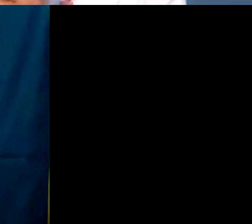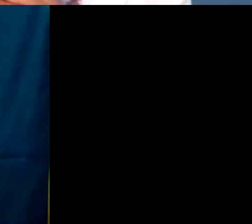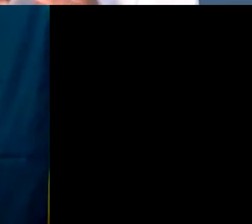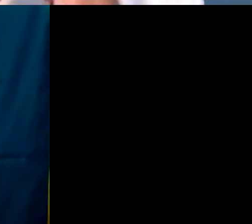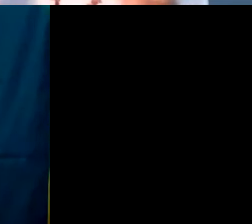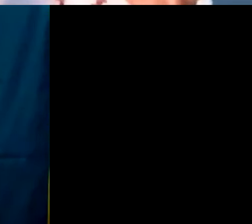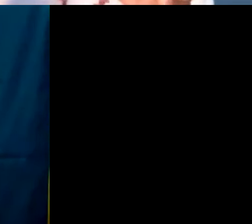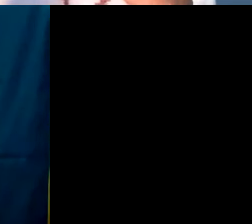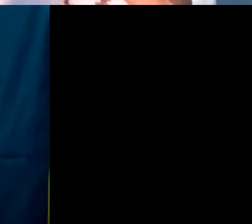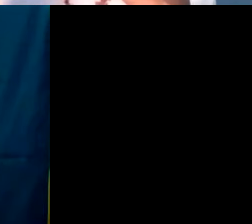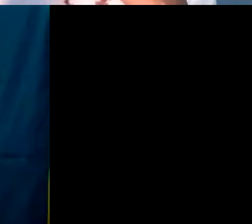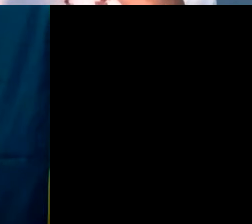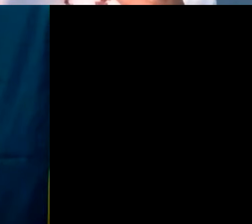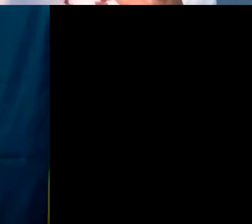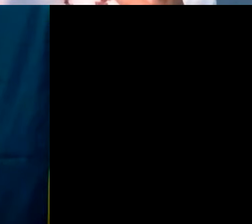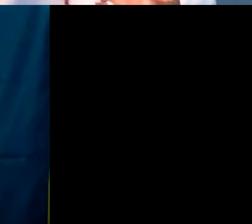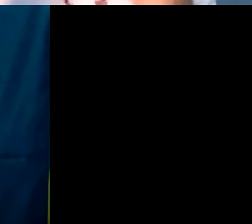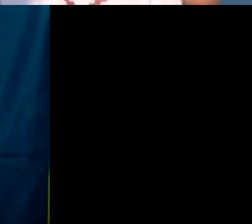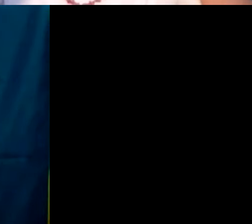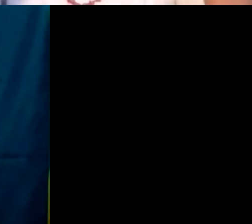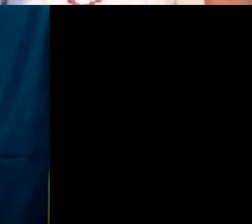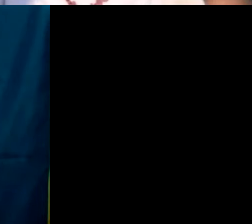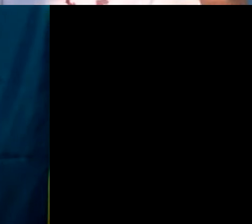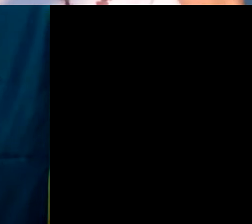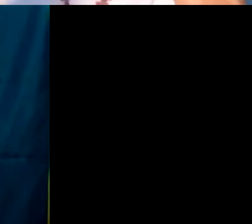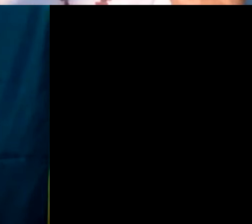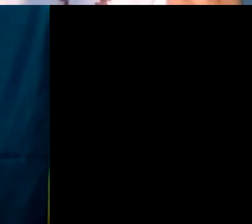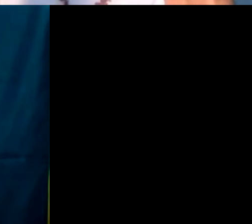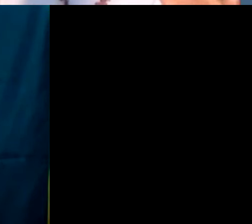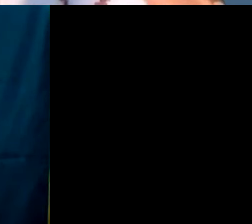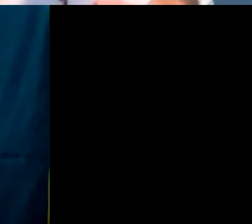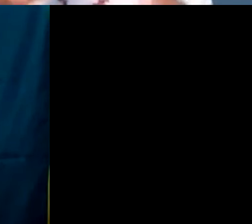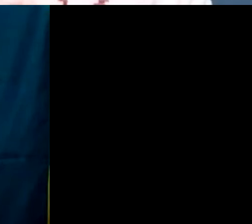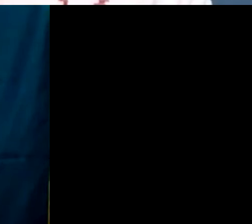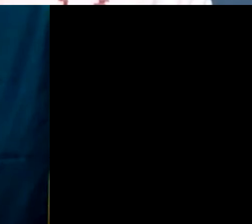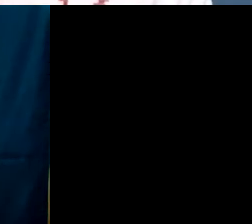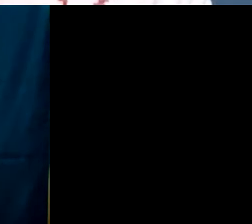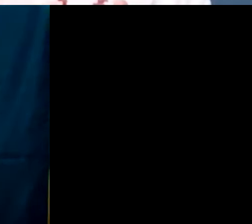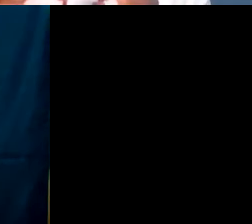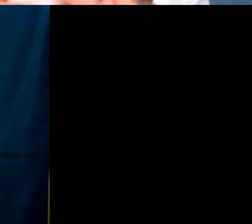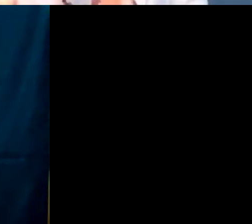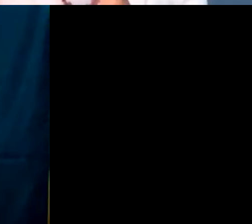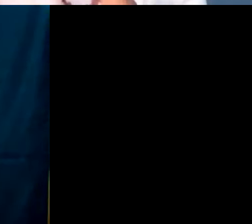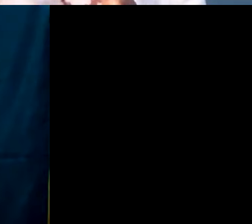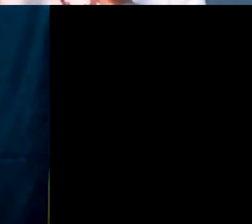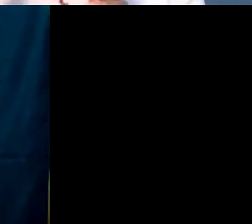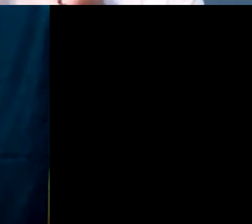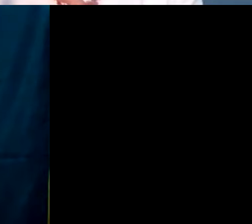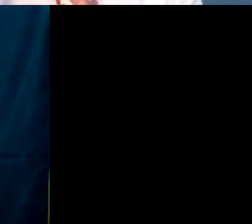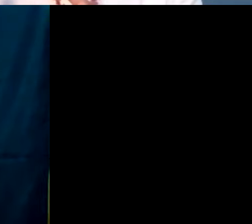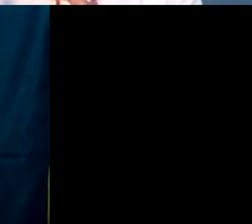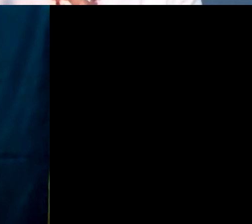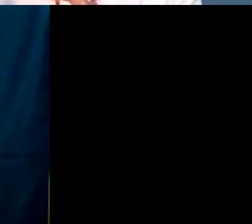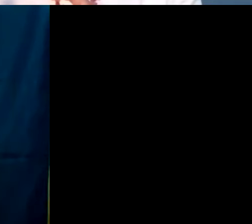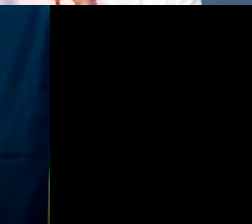And it is always the form of burial that there is a pyramid above the burial. And then coming